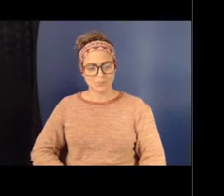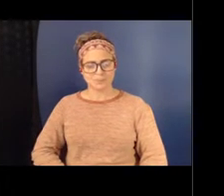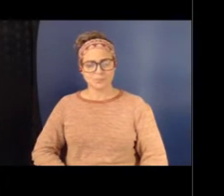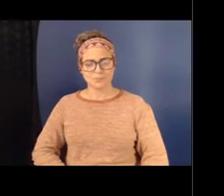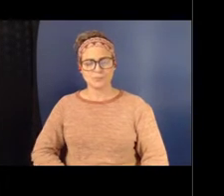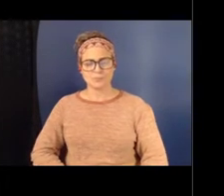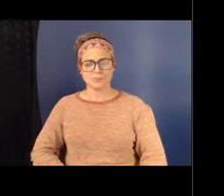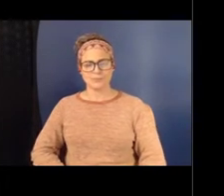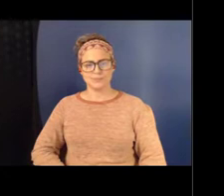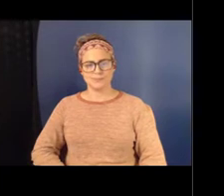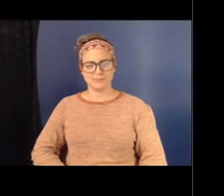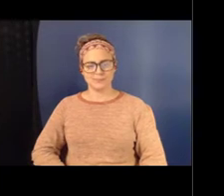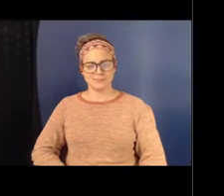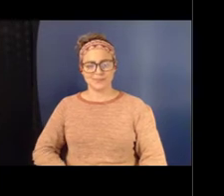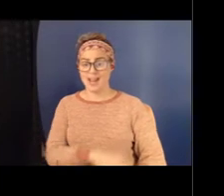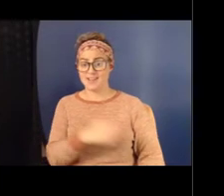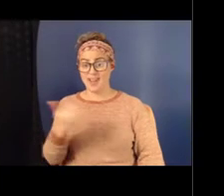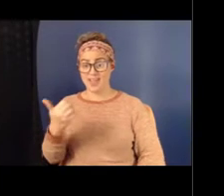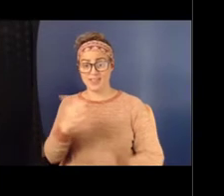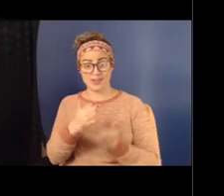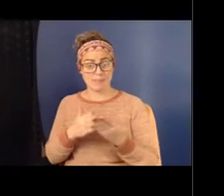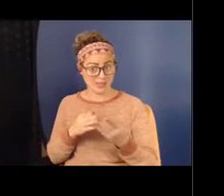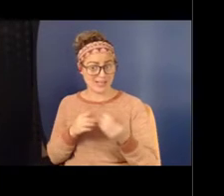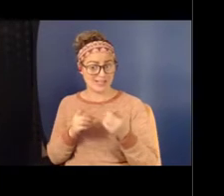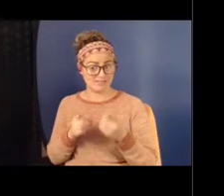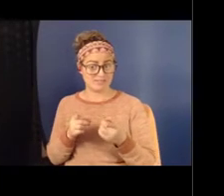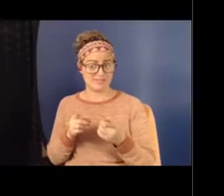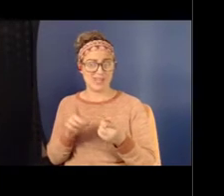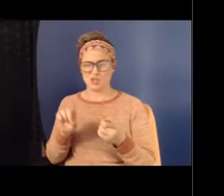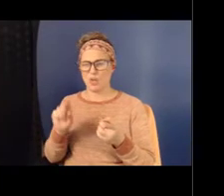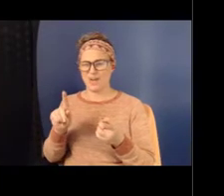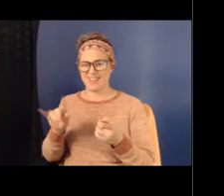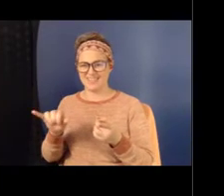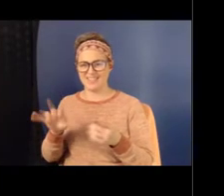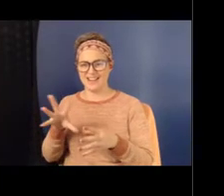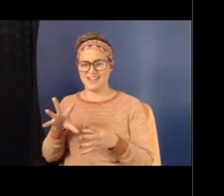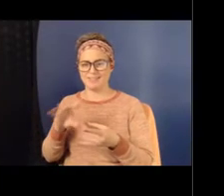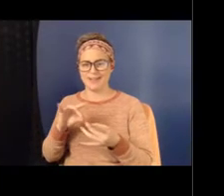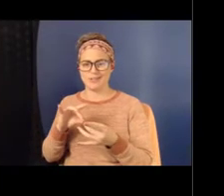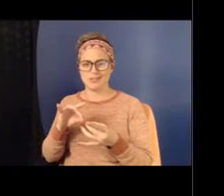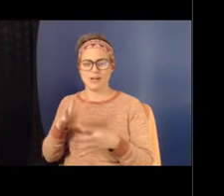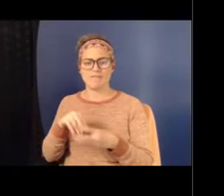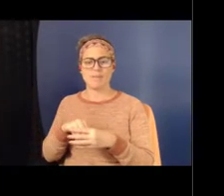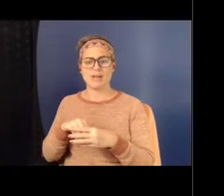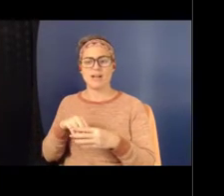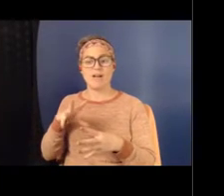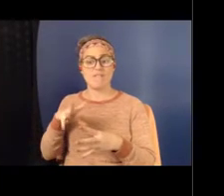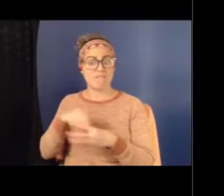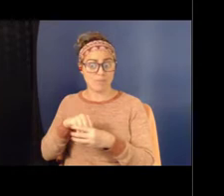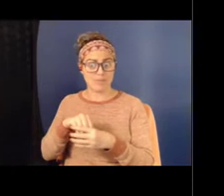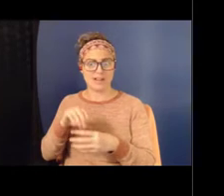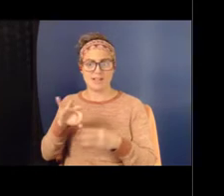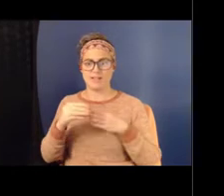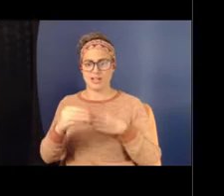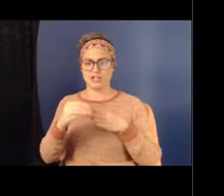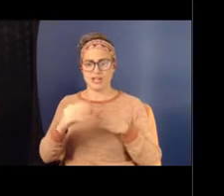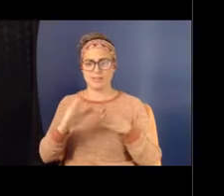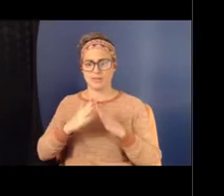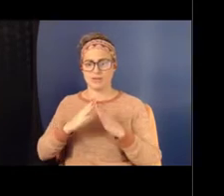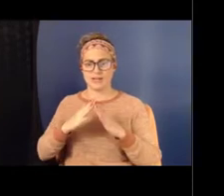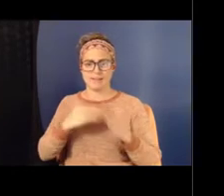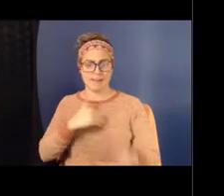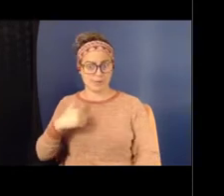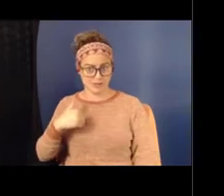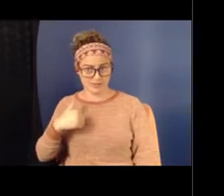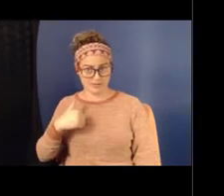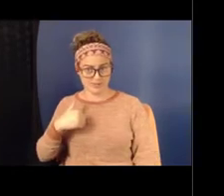Another component that Dorothy mentioned is the involvement and leadership of community members. These are